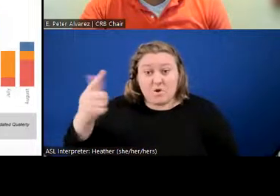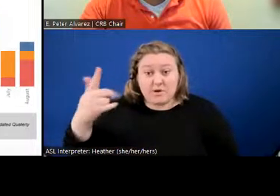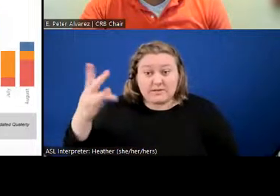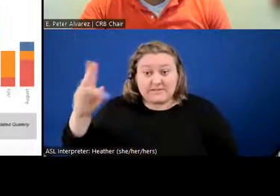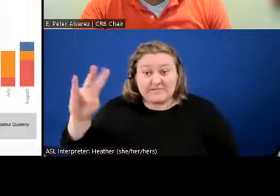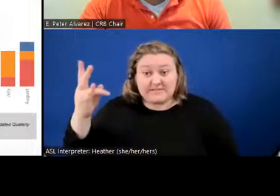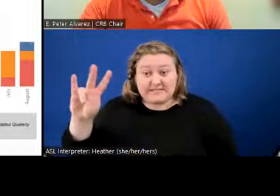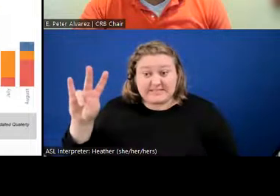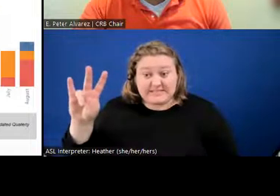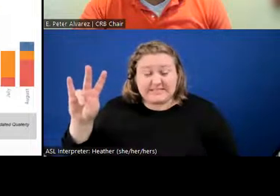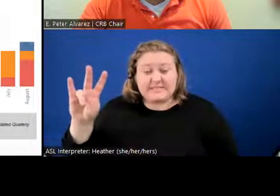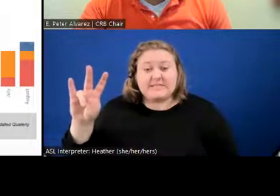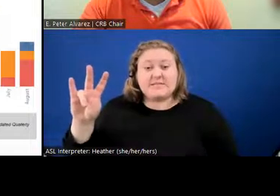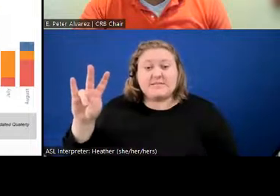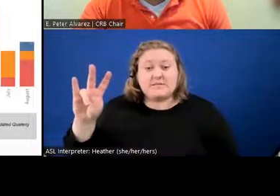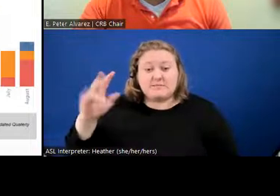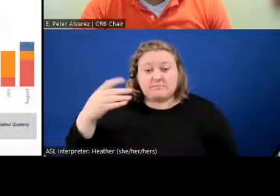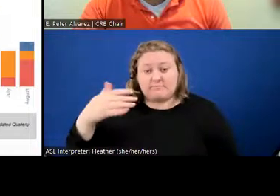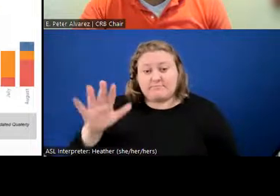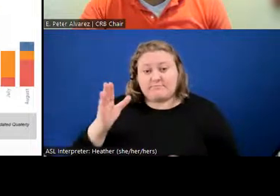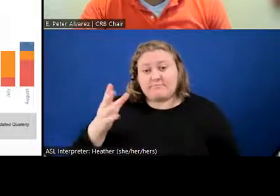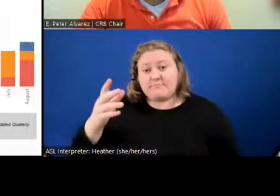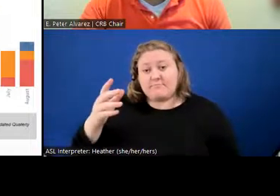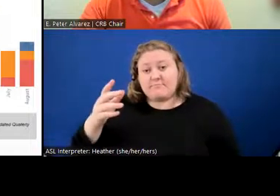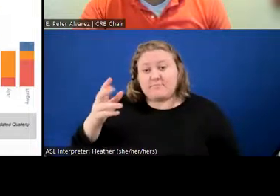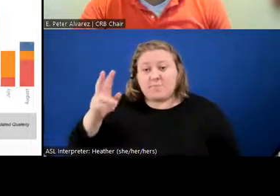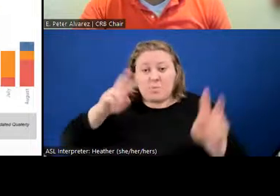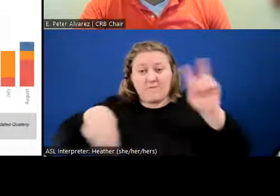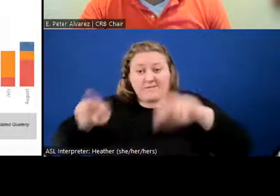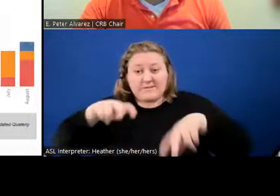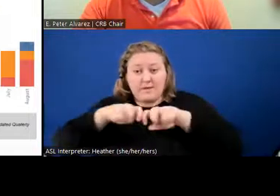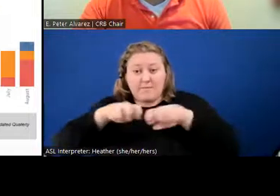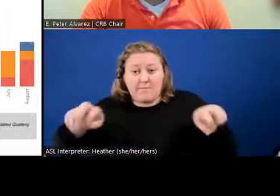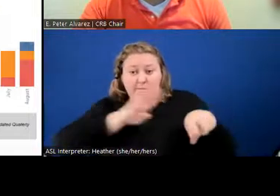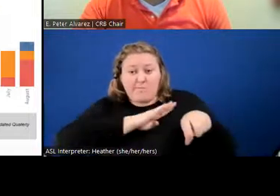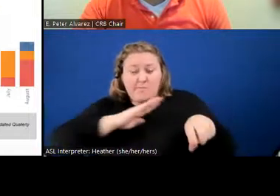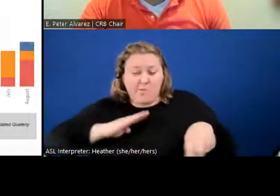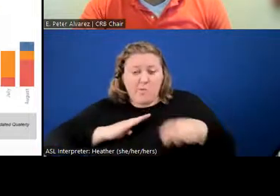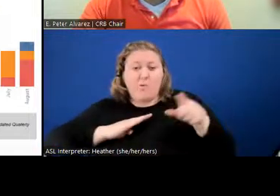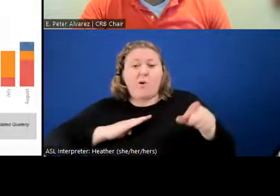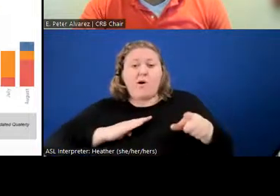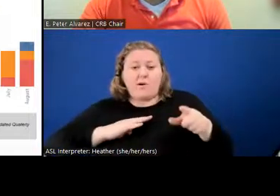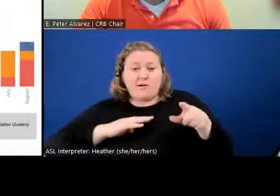Oversight Panel Board met, and they voted on two cases.